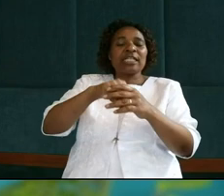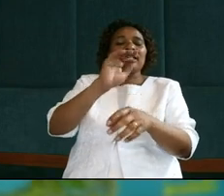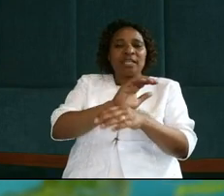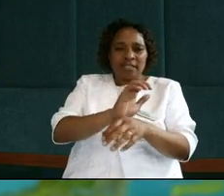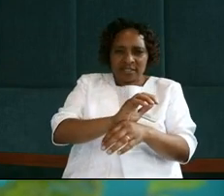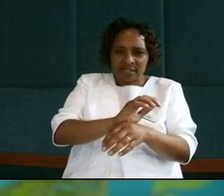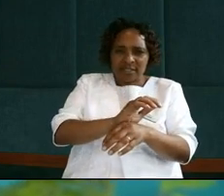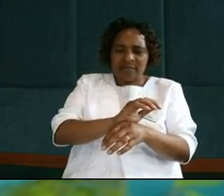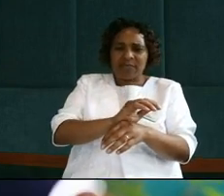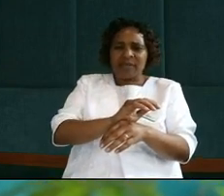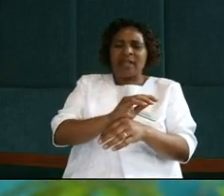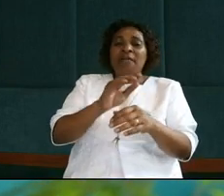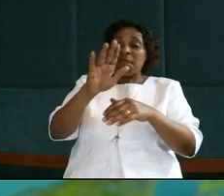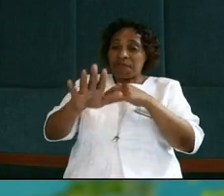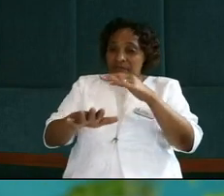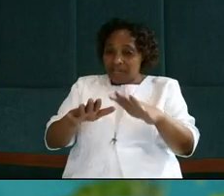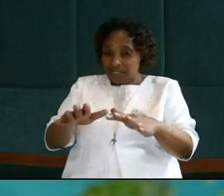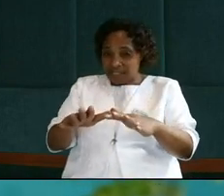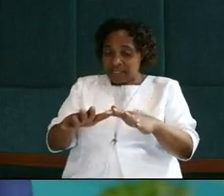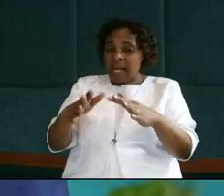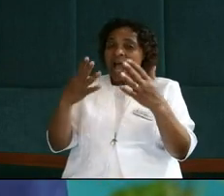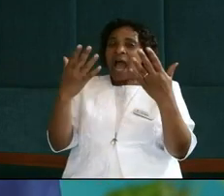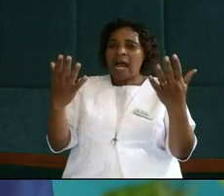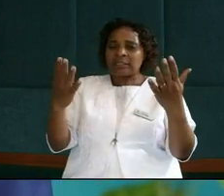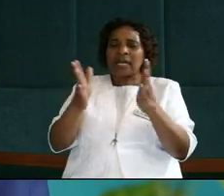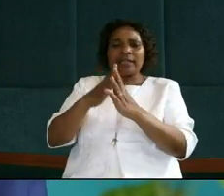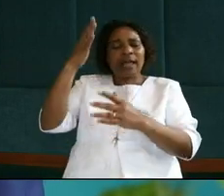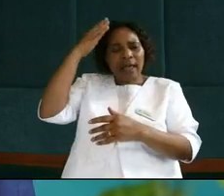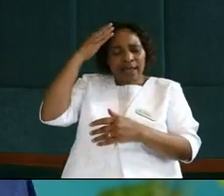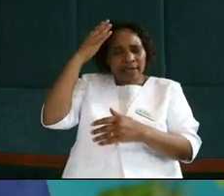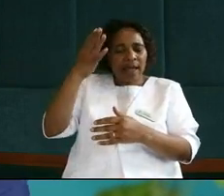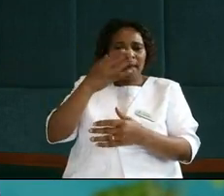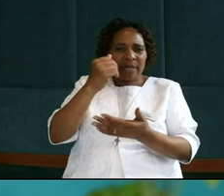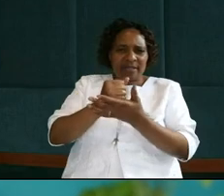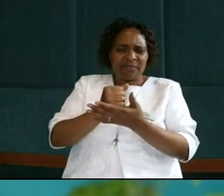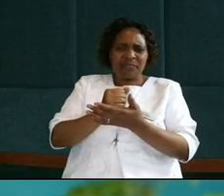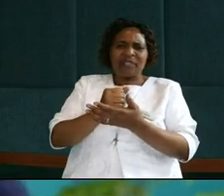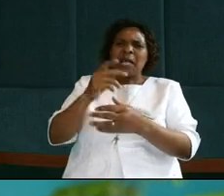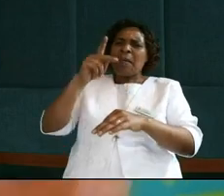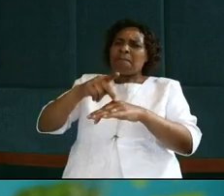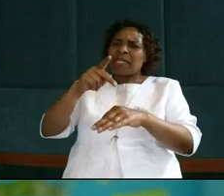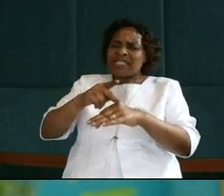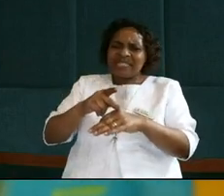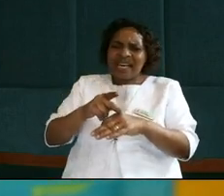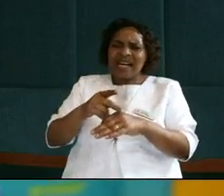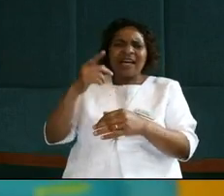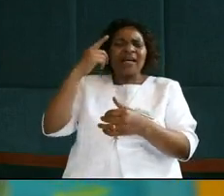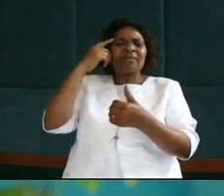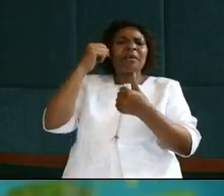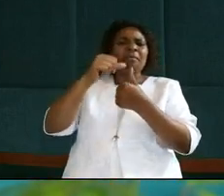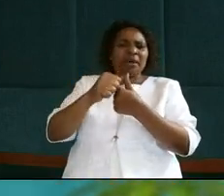was washed on his feet, his hands, and on his head. Can you say amen? Peter says, no, Jesus, I've remembered.